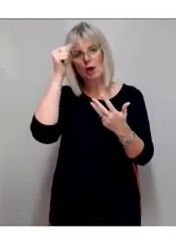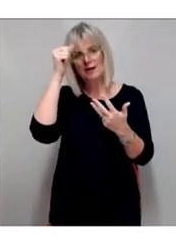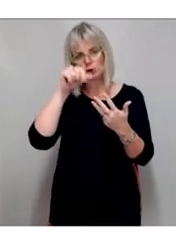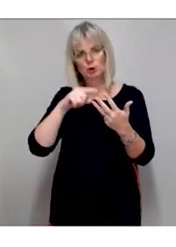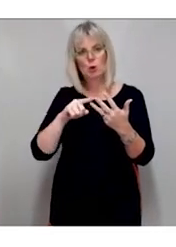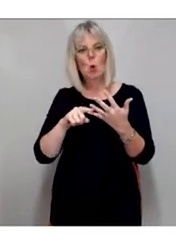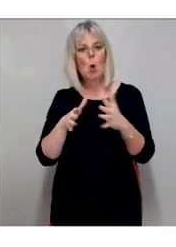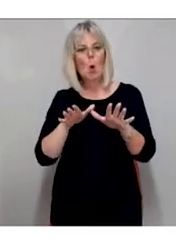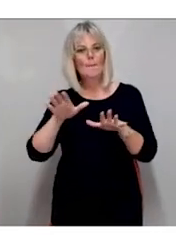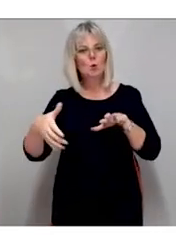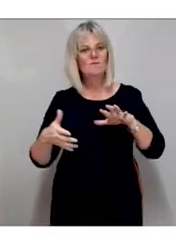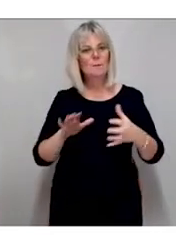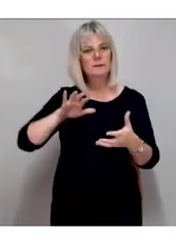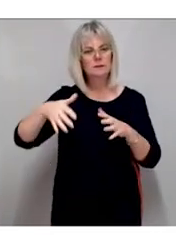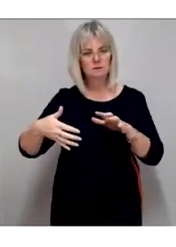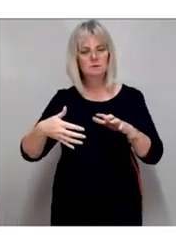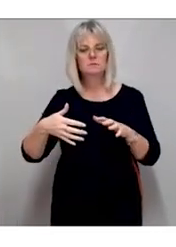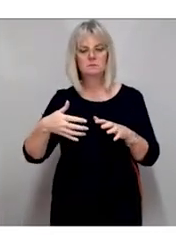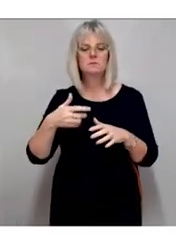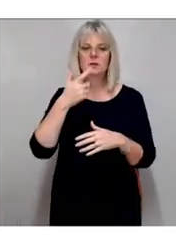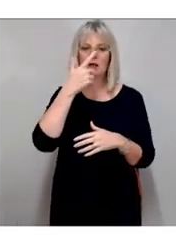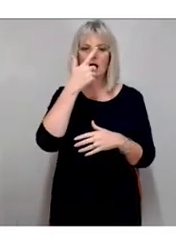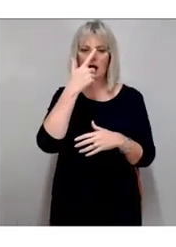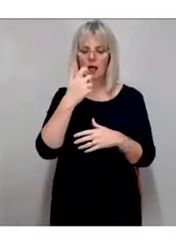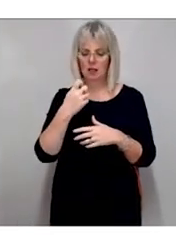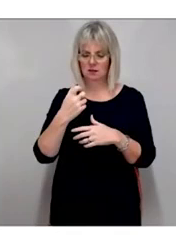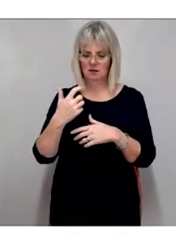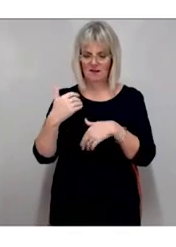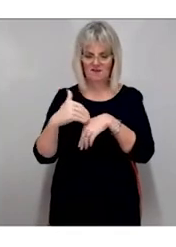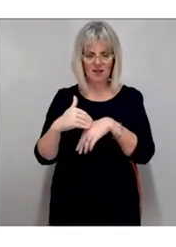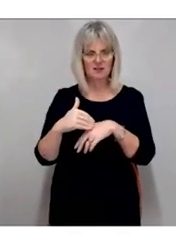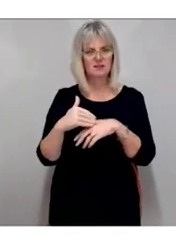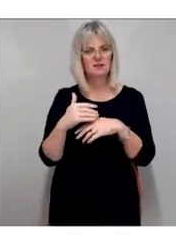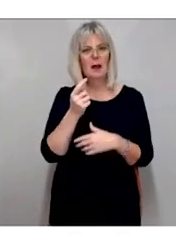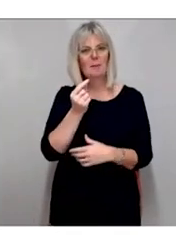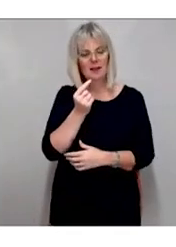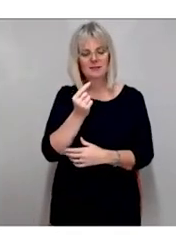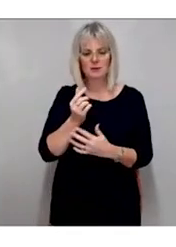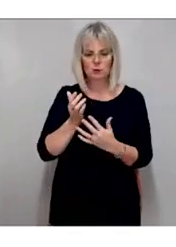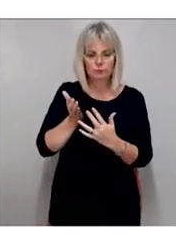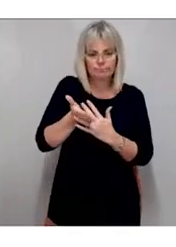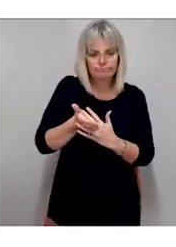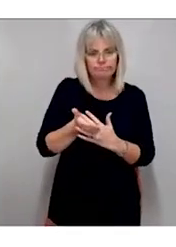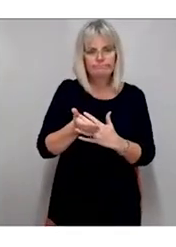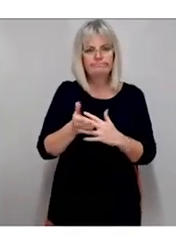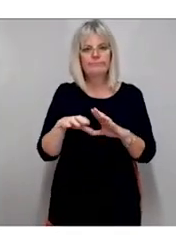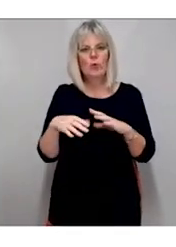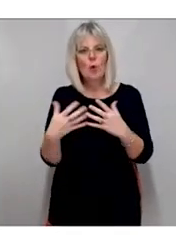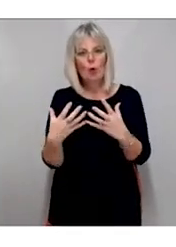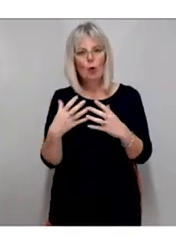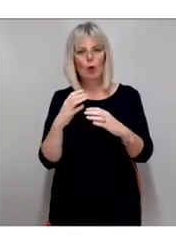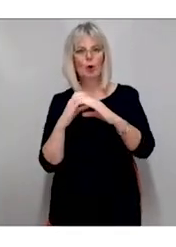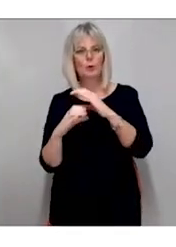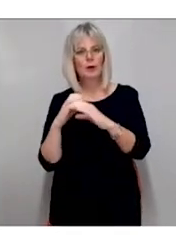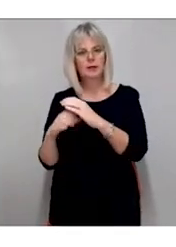affect people's ability to access information and or to communicate. Under legislation like